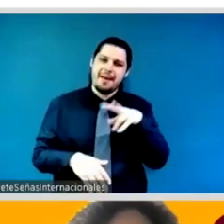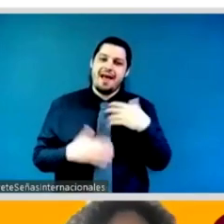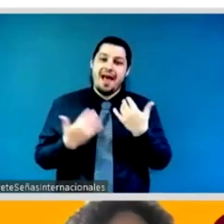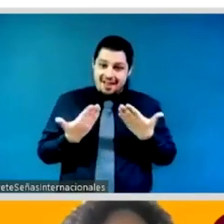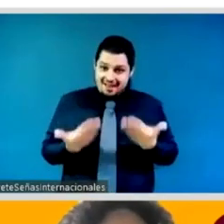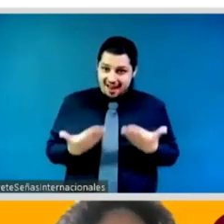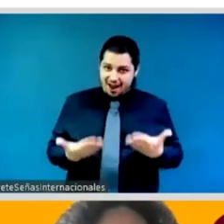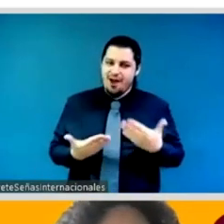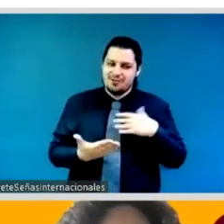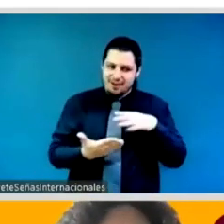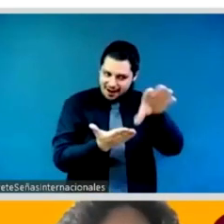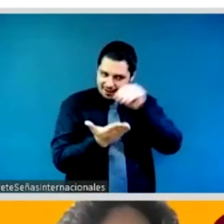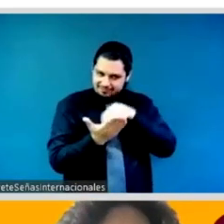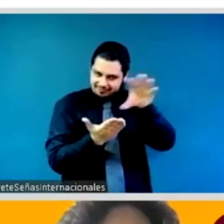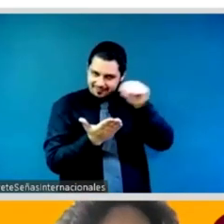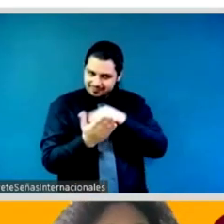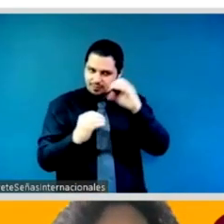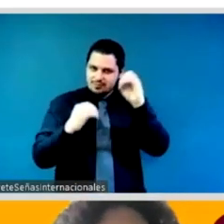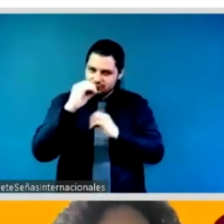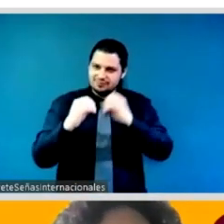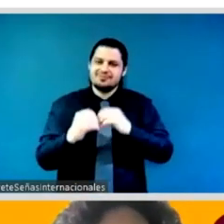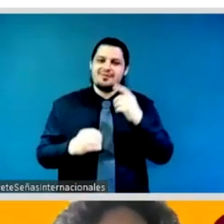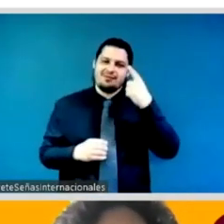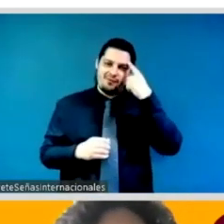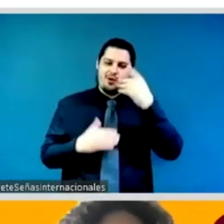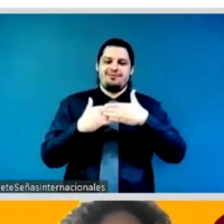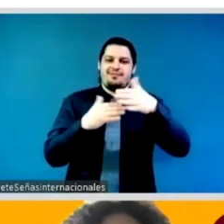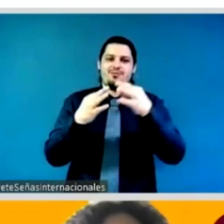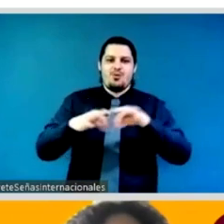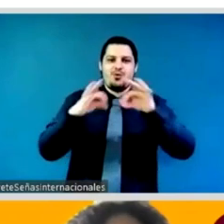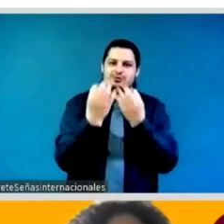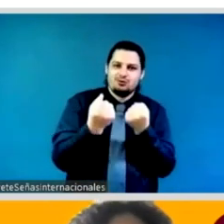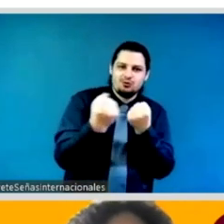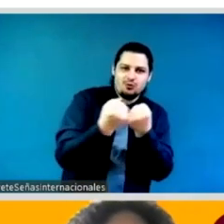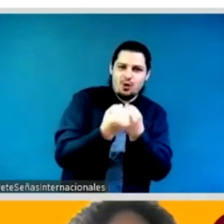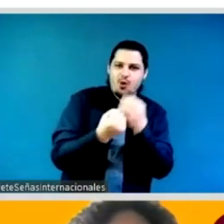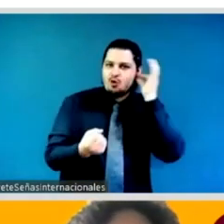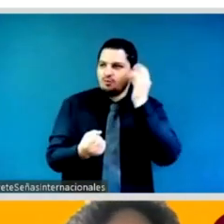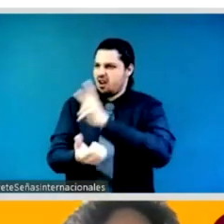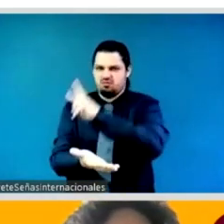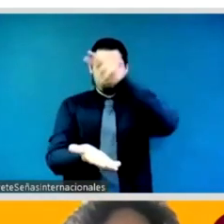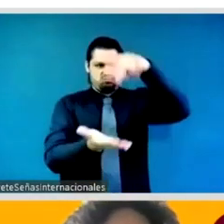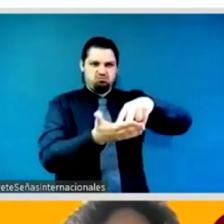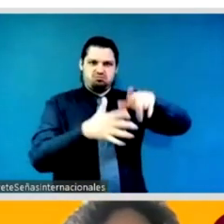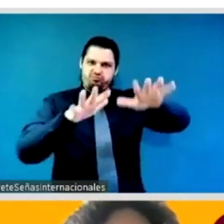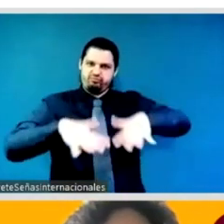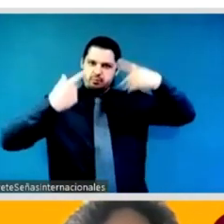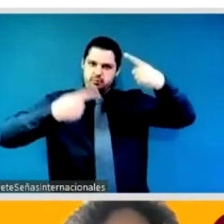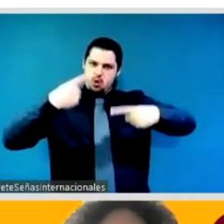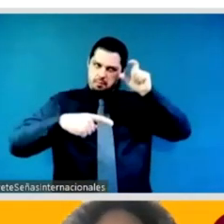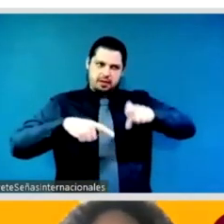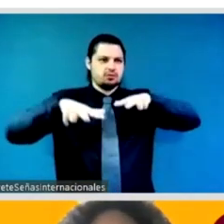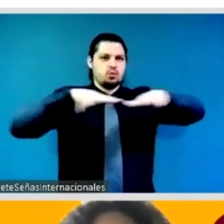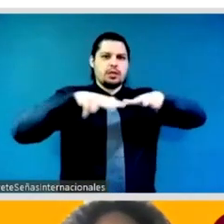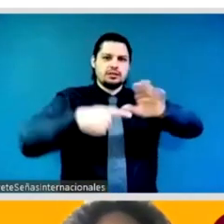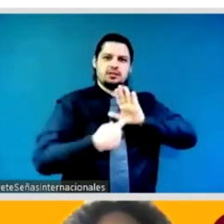women's political participation and increased commitments for funding feminist movements thank you all so much for voting